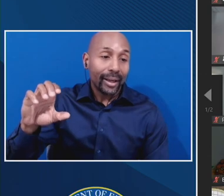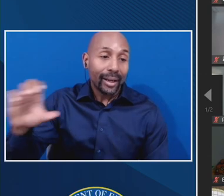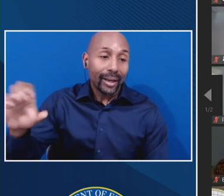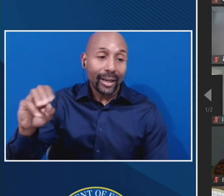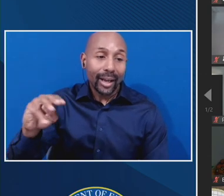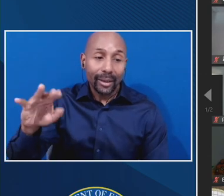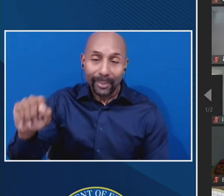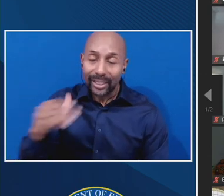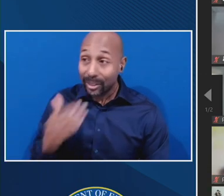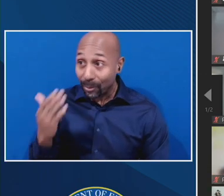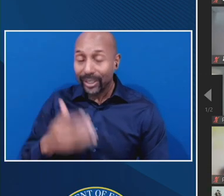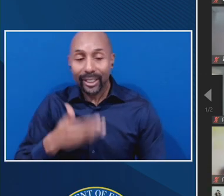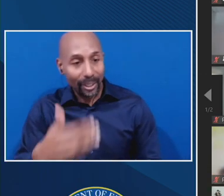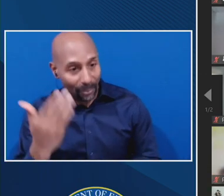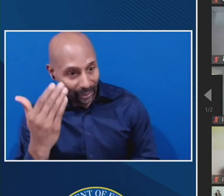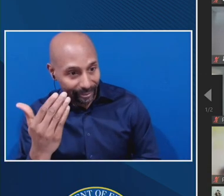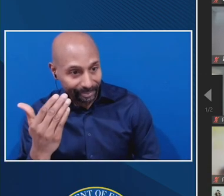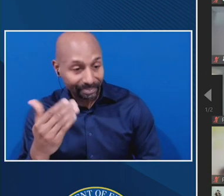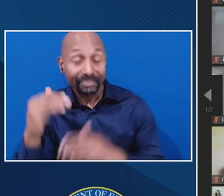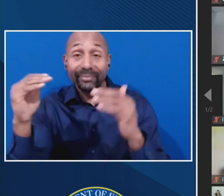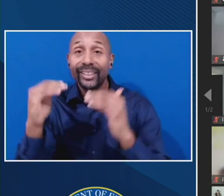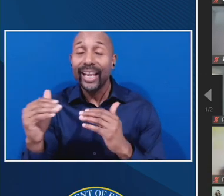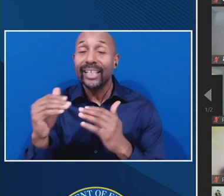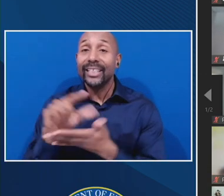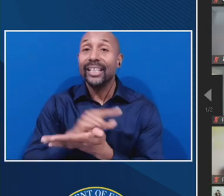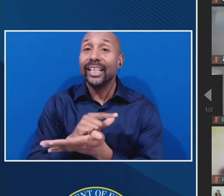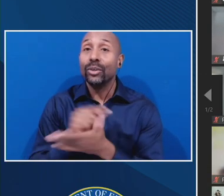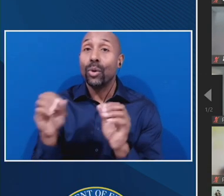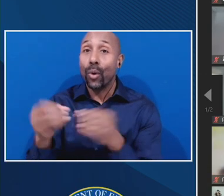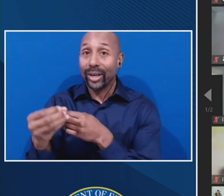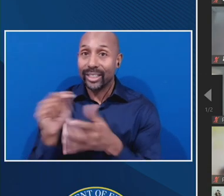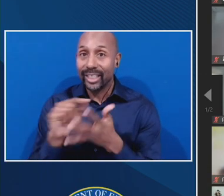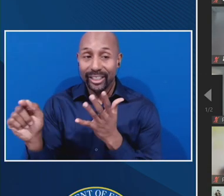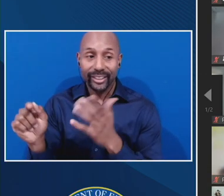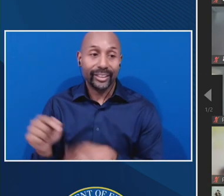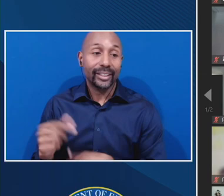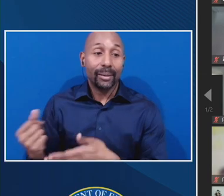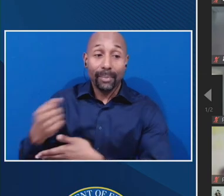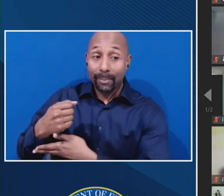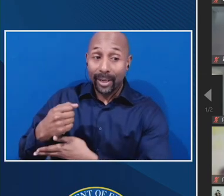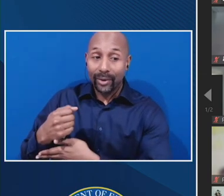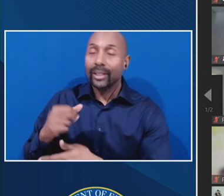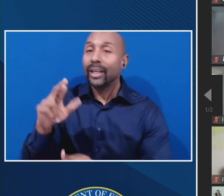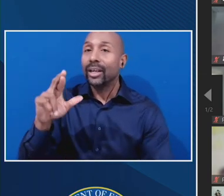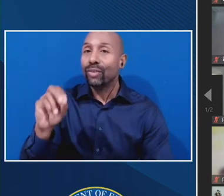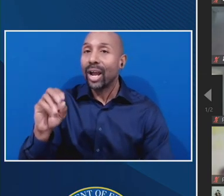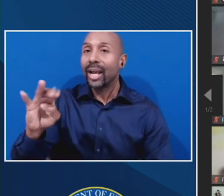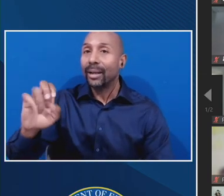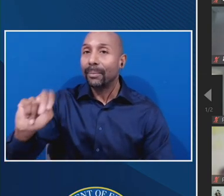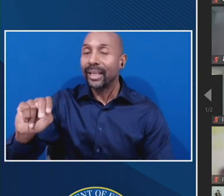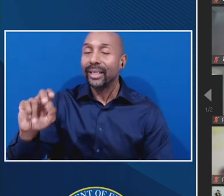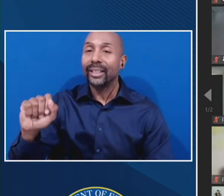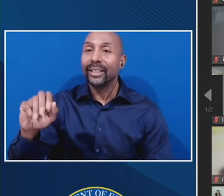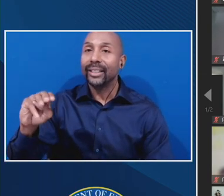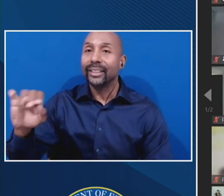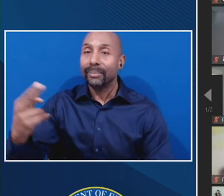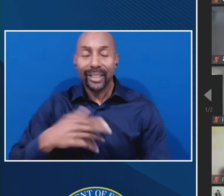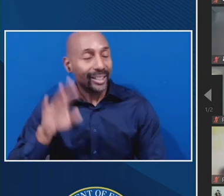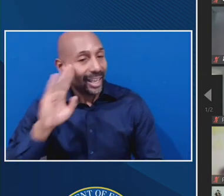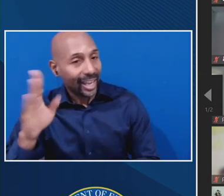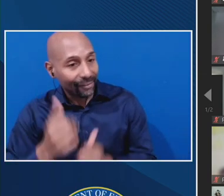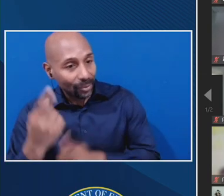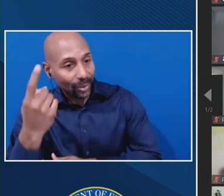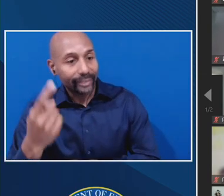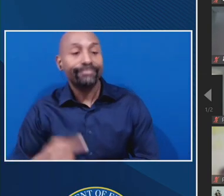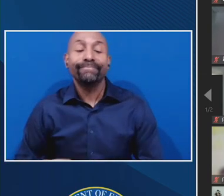organizations. Our primary there is Robin Smith. Hey, everyone. Good morning. And Sophie Lang is the alternate. Sophie.